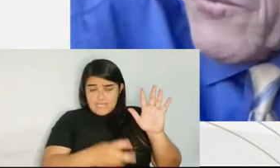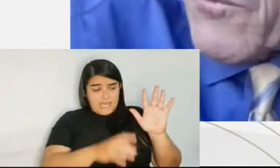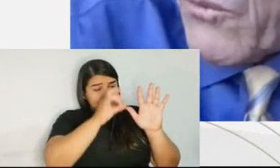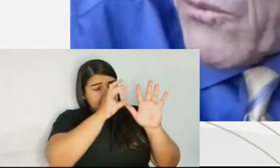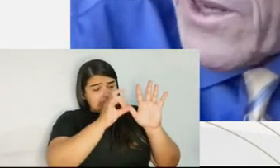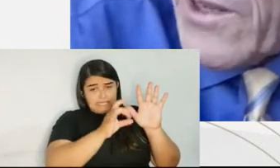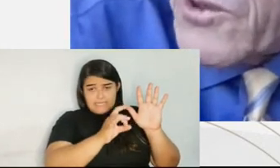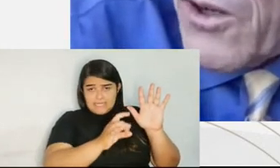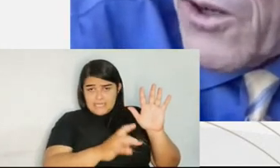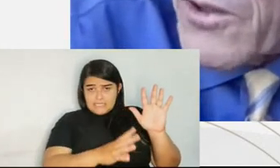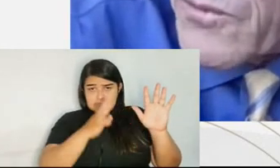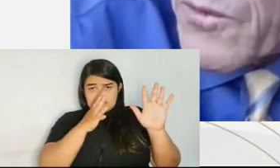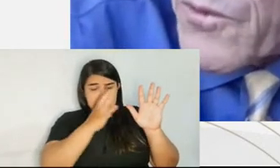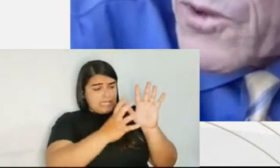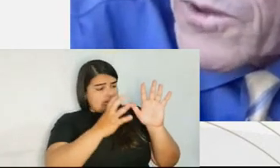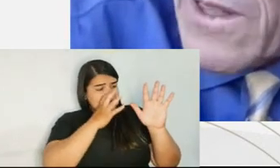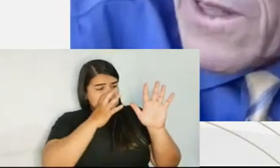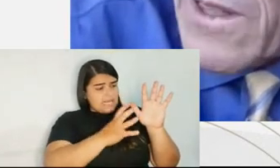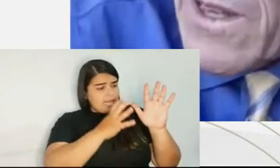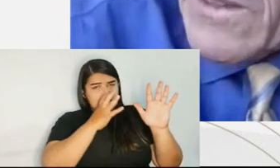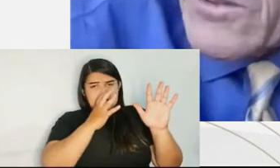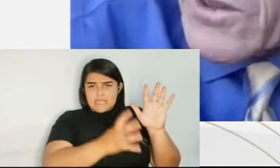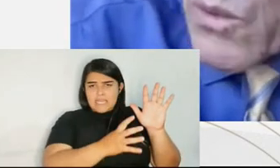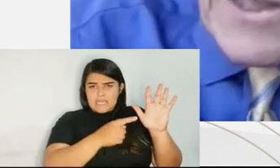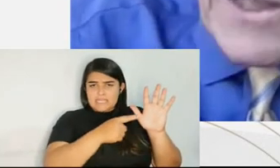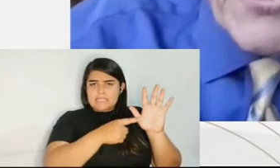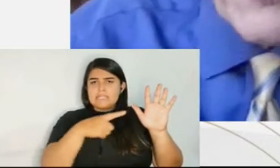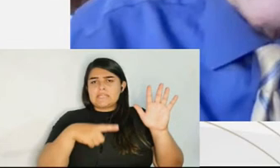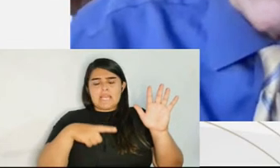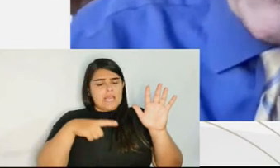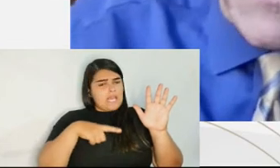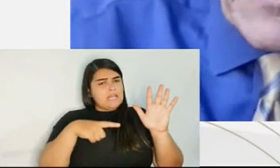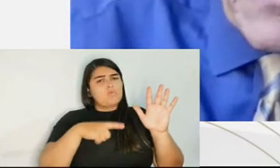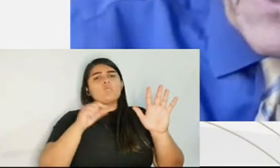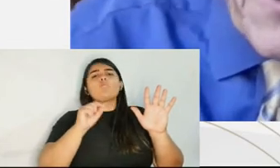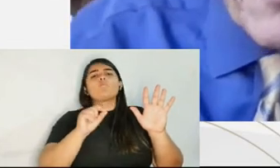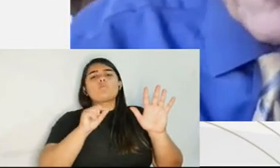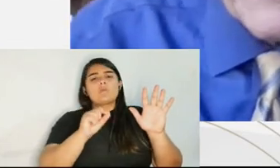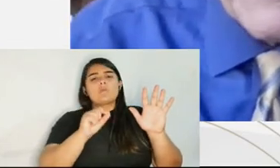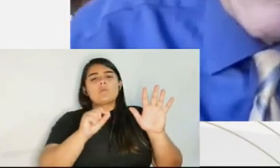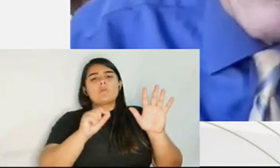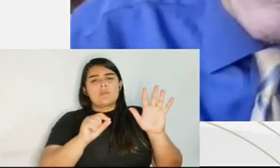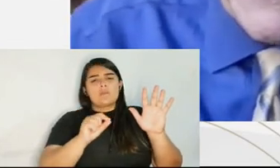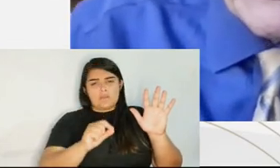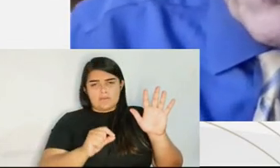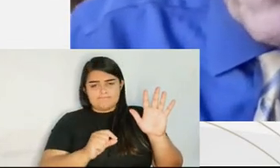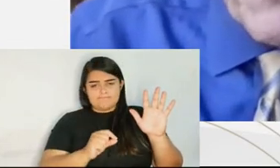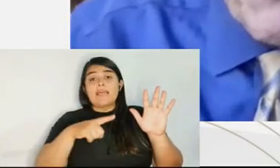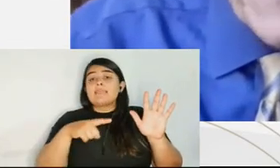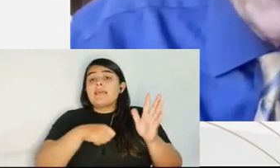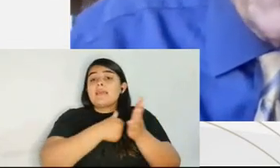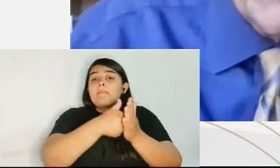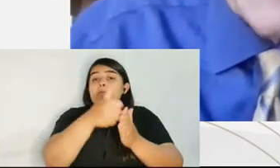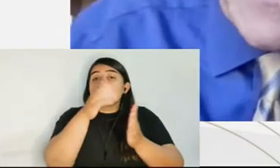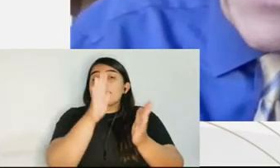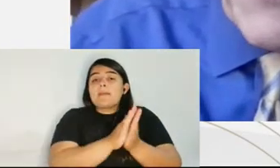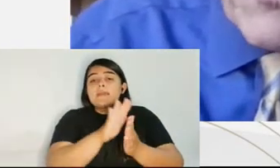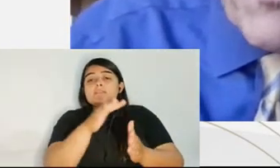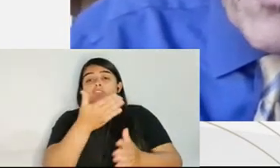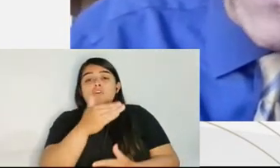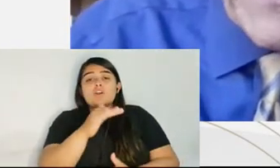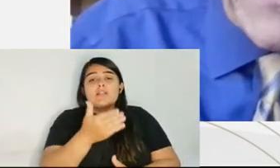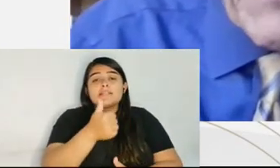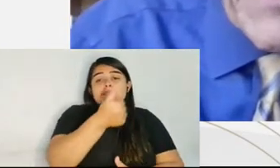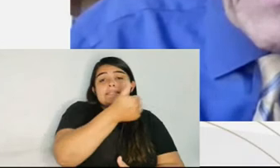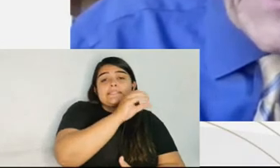from $100 for the first to just $20 for each of the others. And so what the prosecutor could say